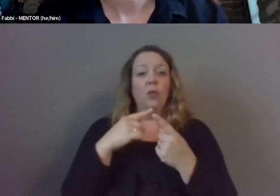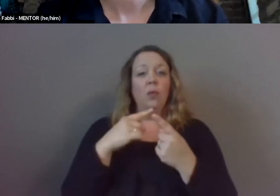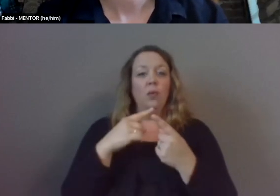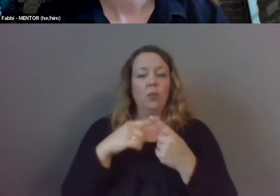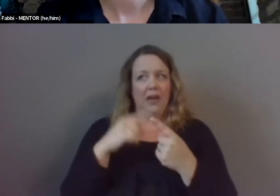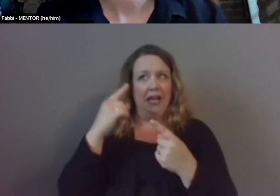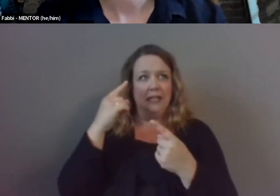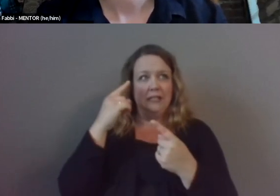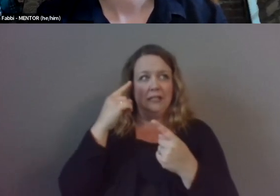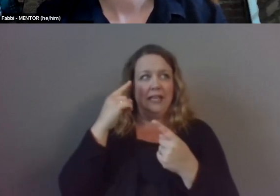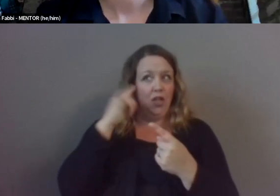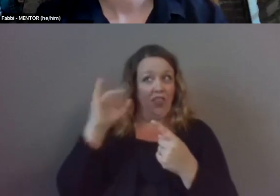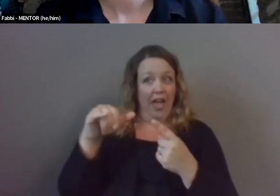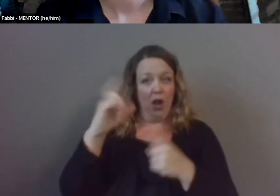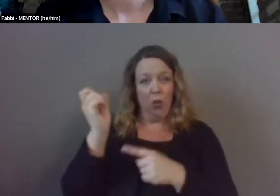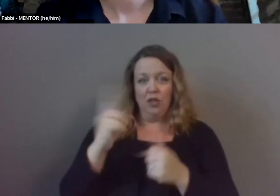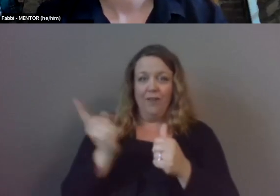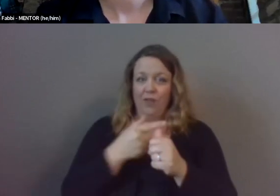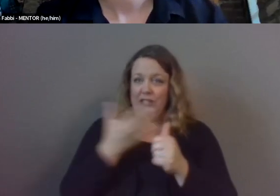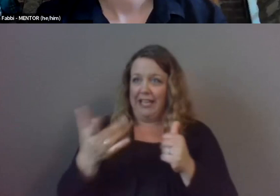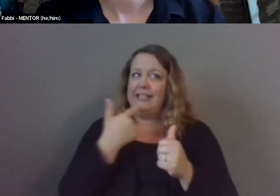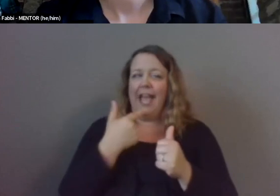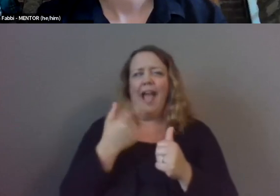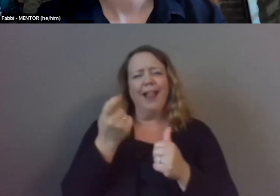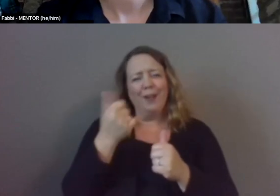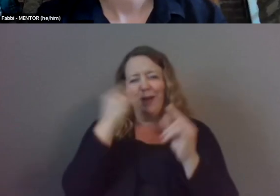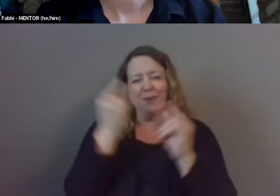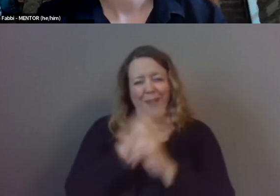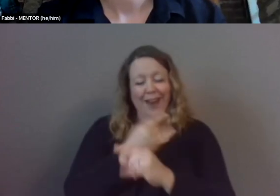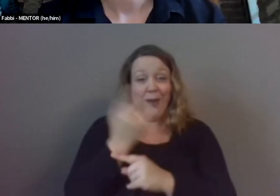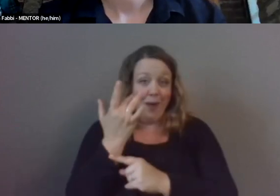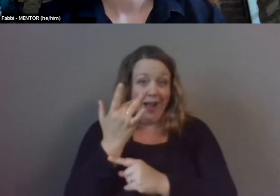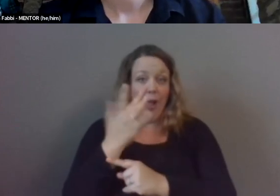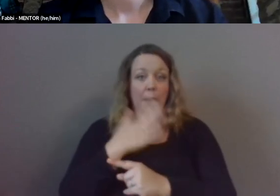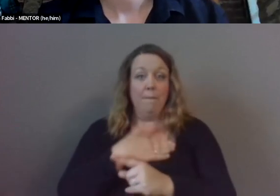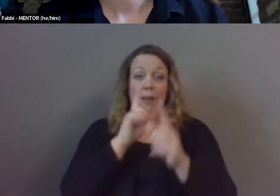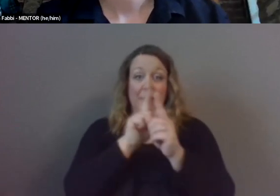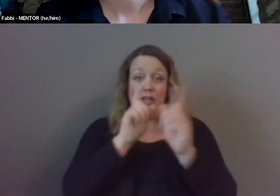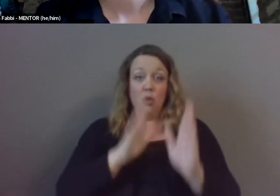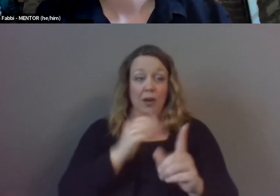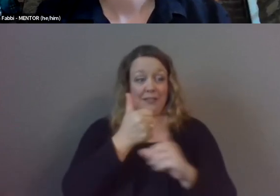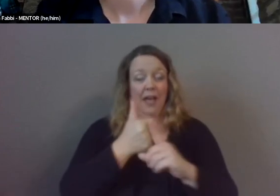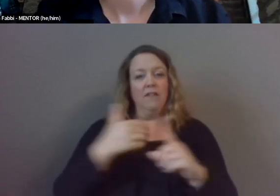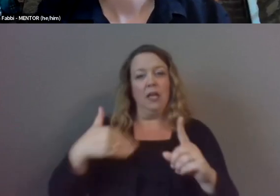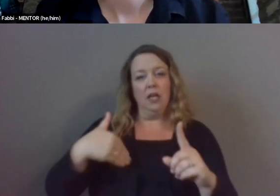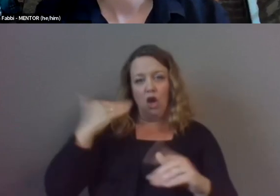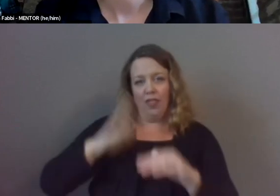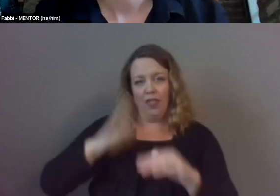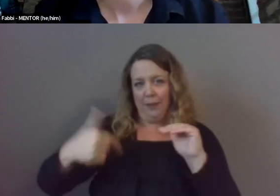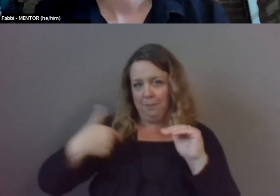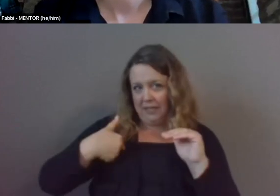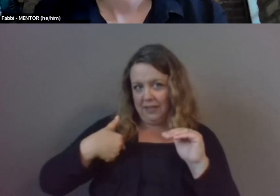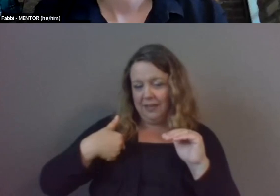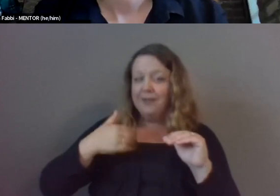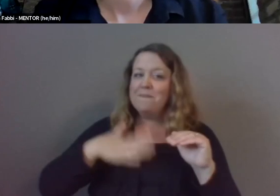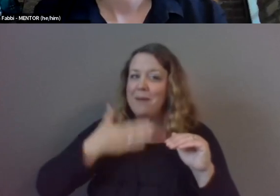of the first things that i say is that it's kind of ironic because my mentor is younger than me he's my best friend and he's like a